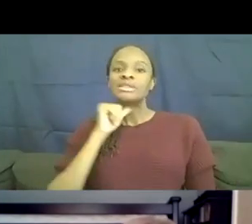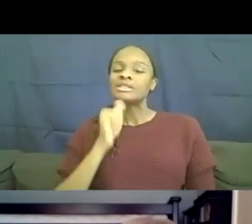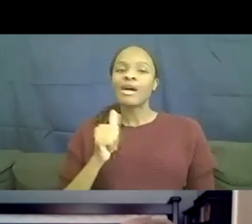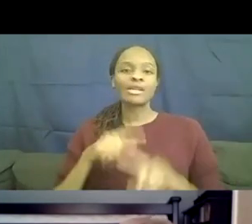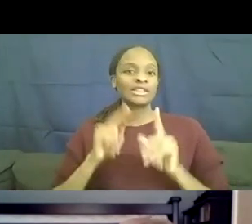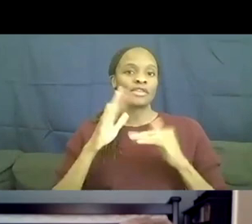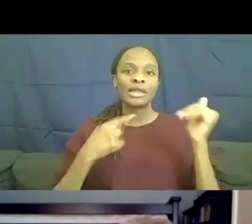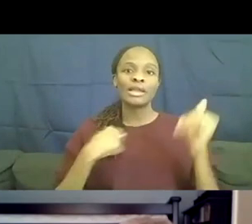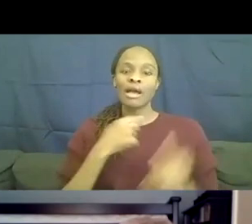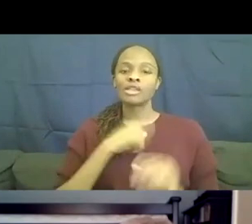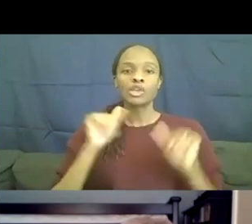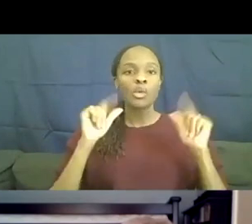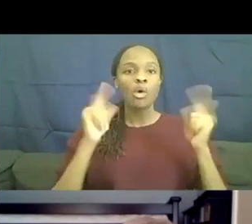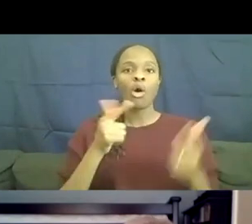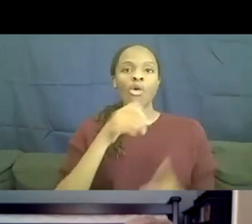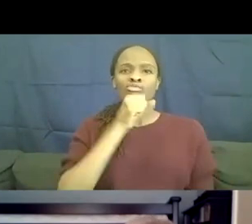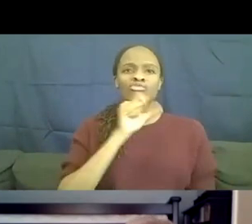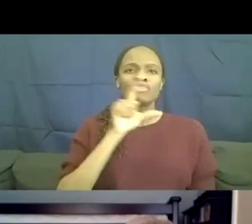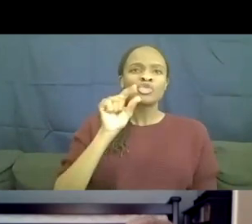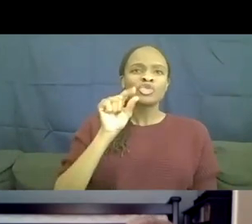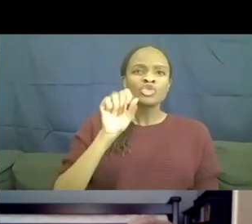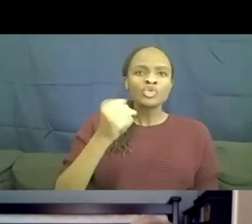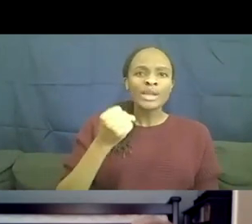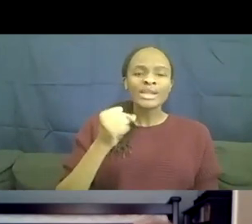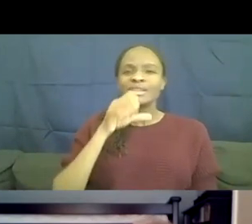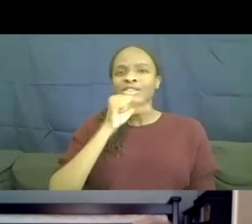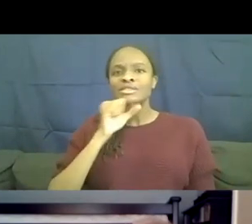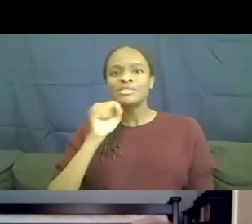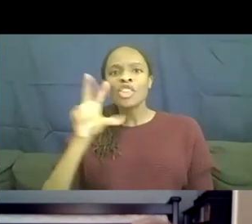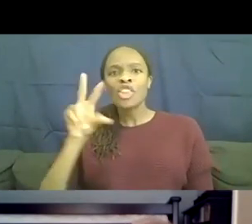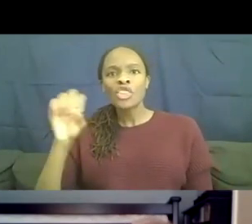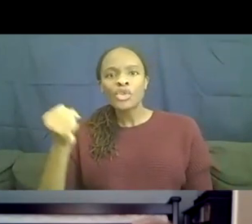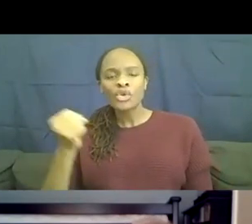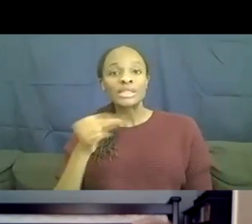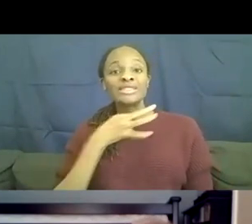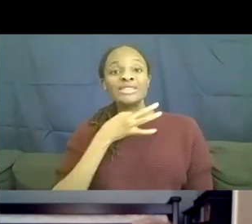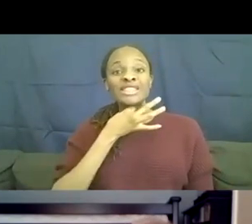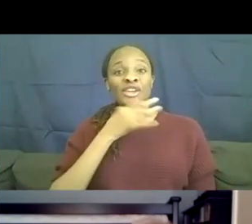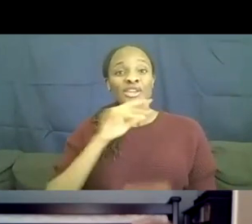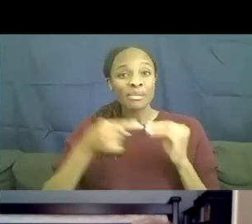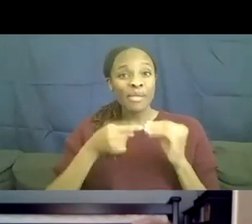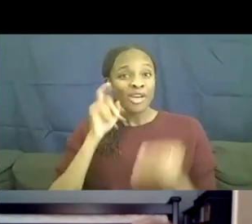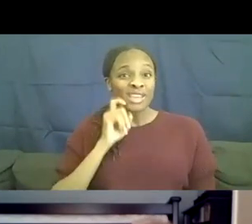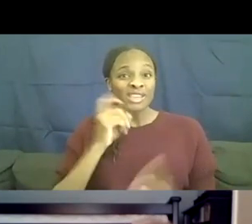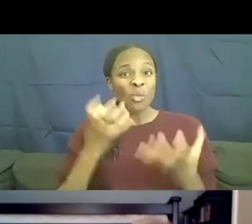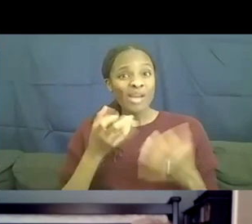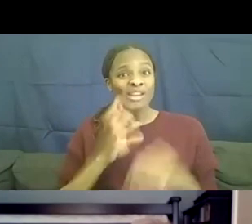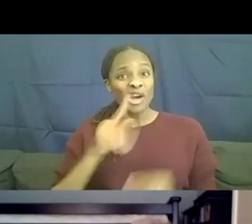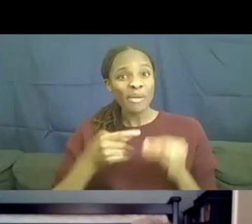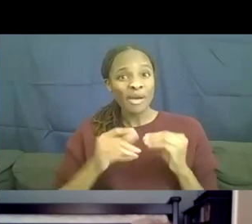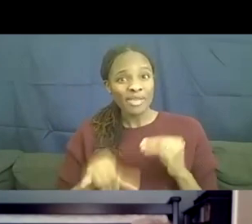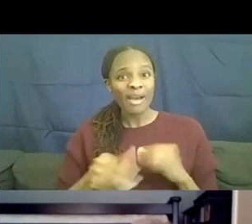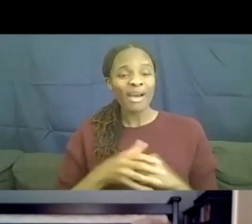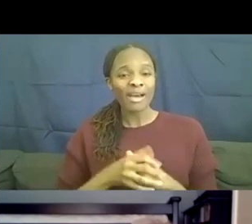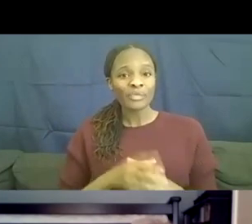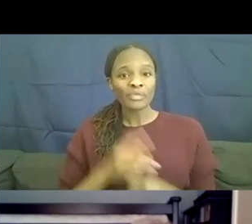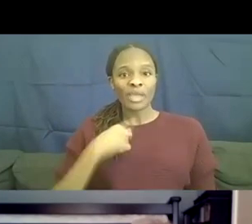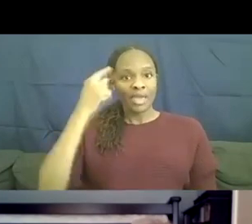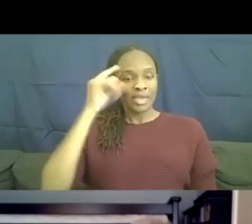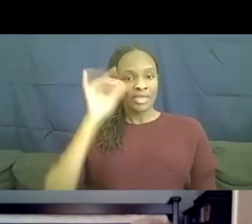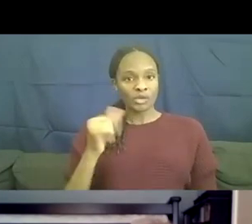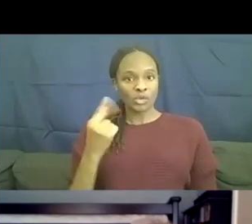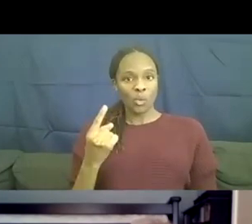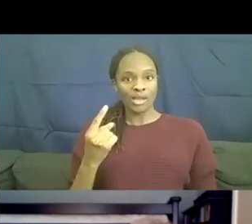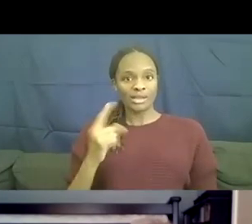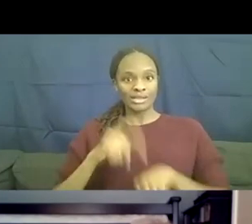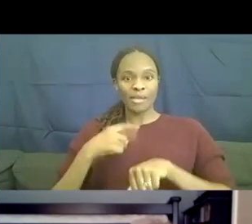and thirties and curious about sex and wanting to talk about it. I actually think that was the one time I remember when we were